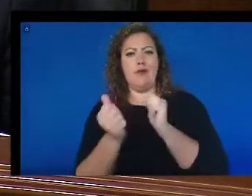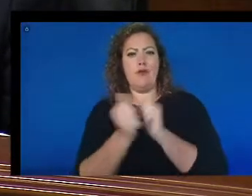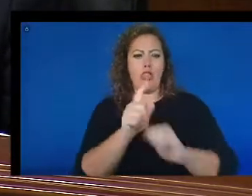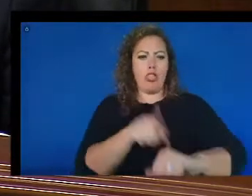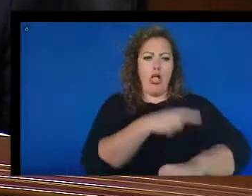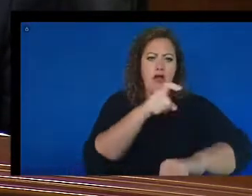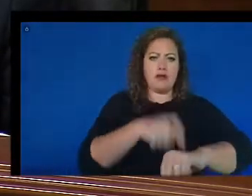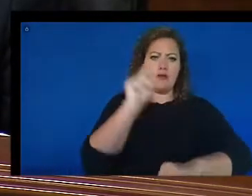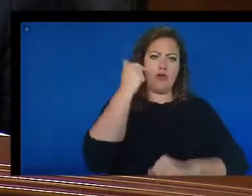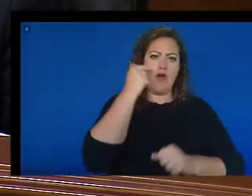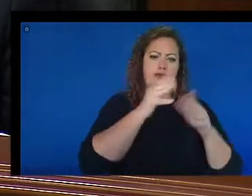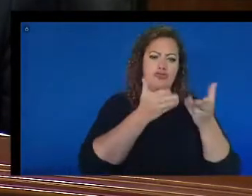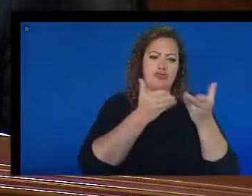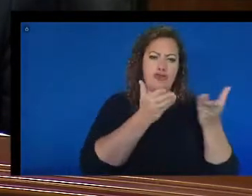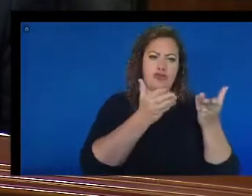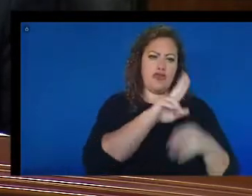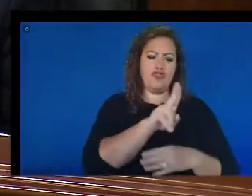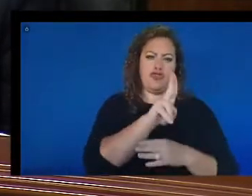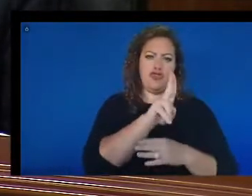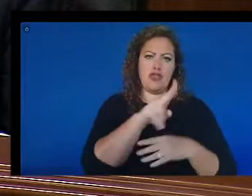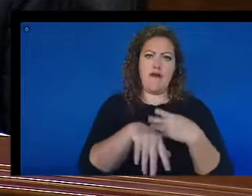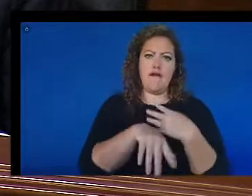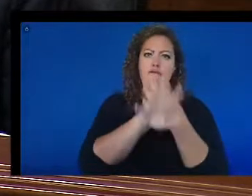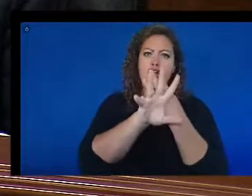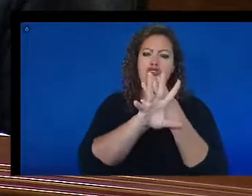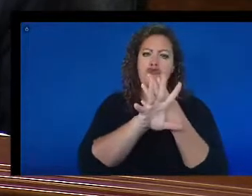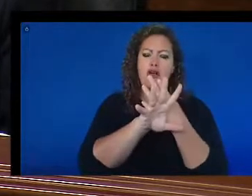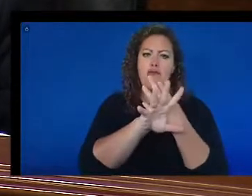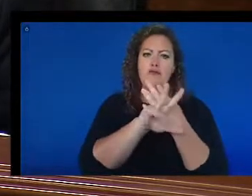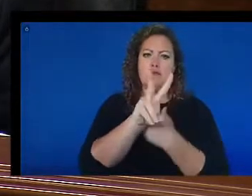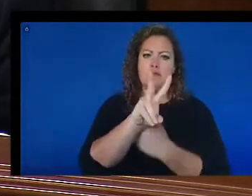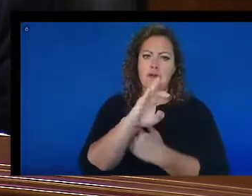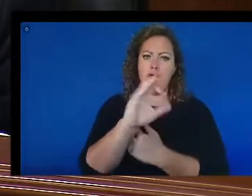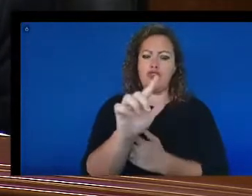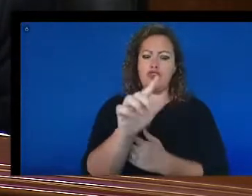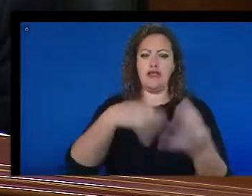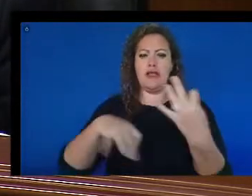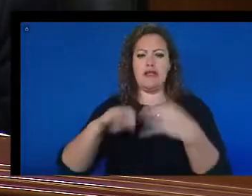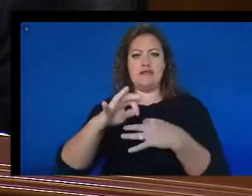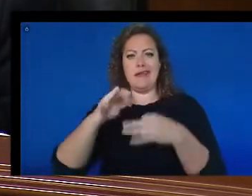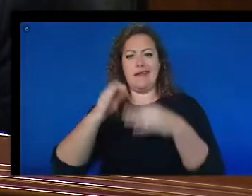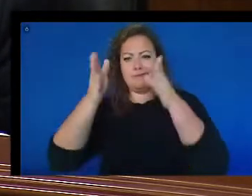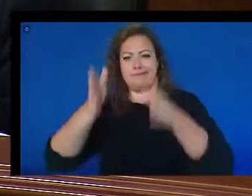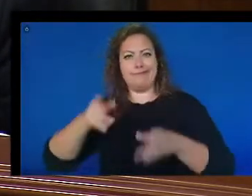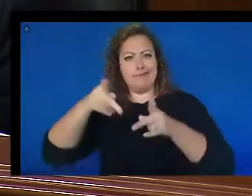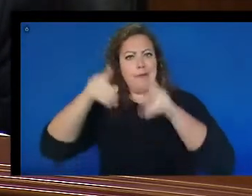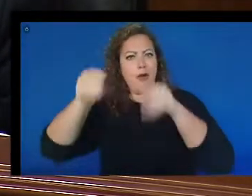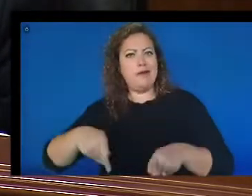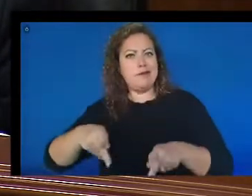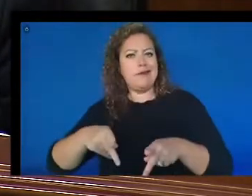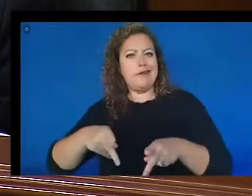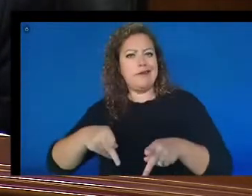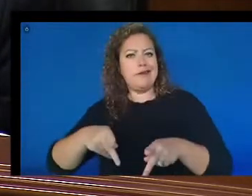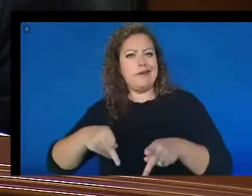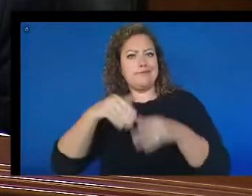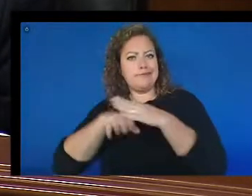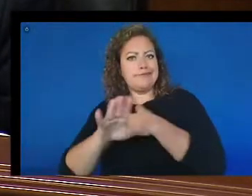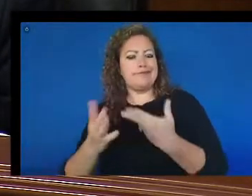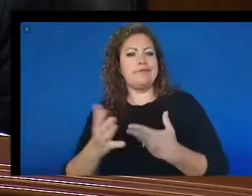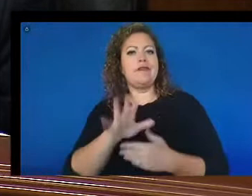virtual front doors instead of physical front doors. Unfortunately, over the years,